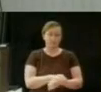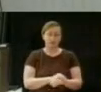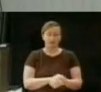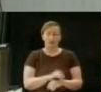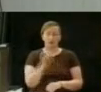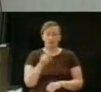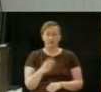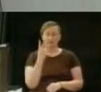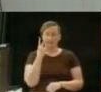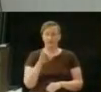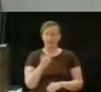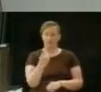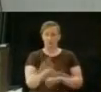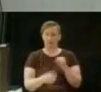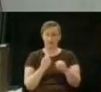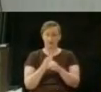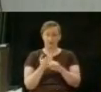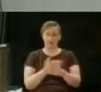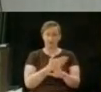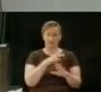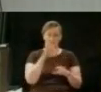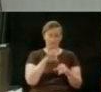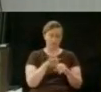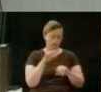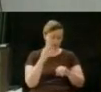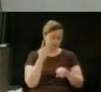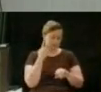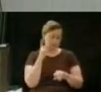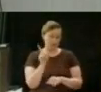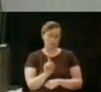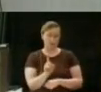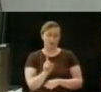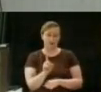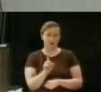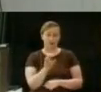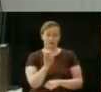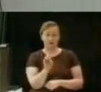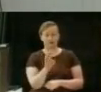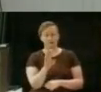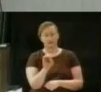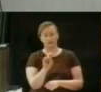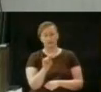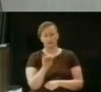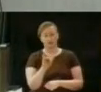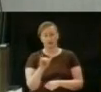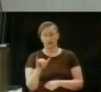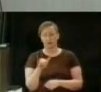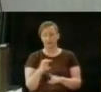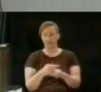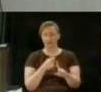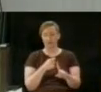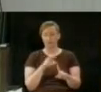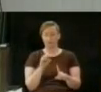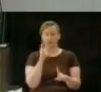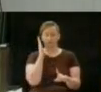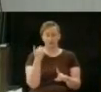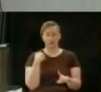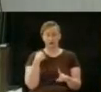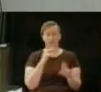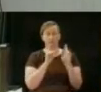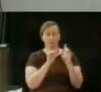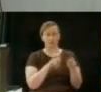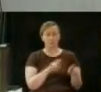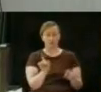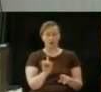from the get-go, not three months before we're going to vote. We need to look at a year or so before we're going to vote